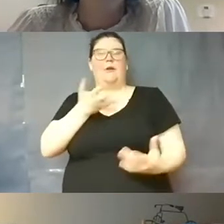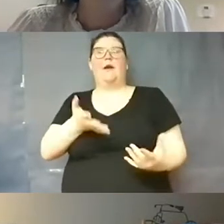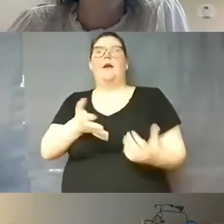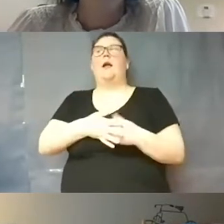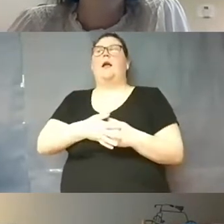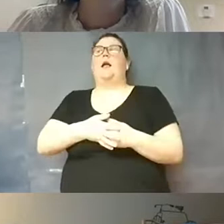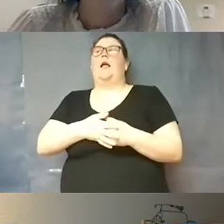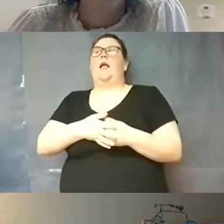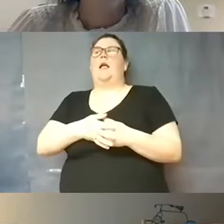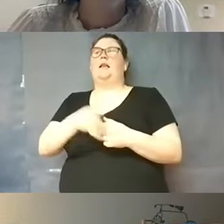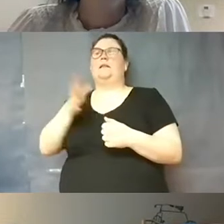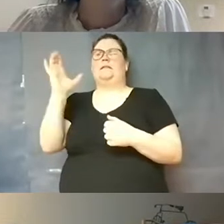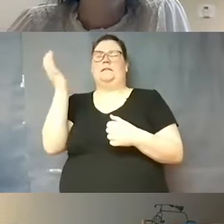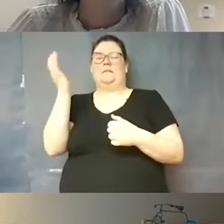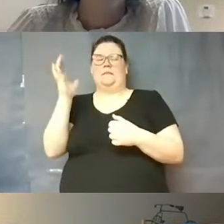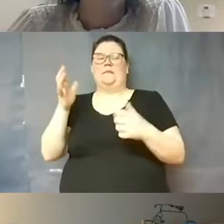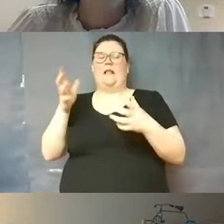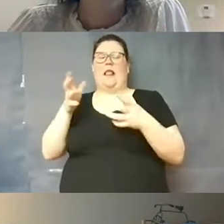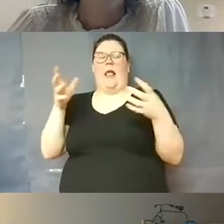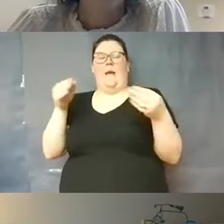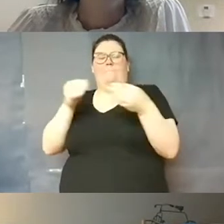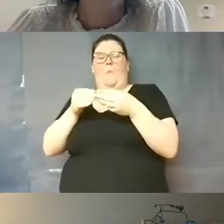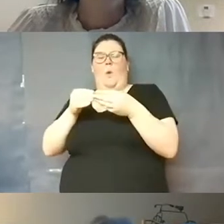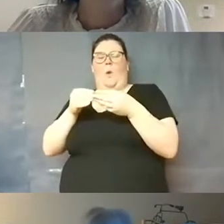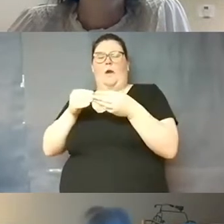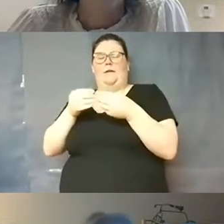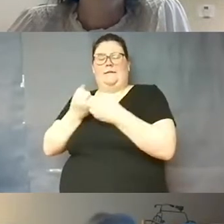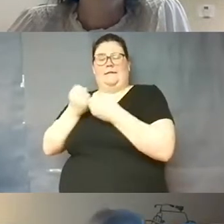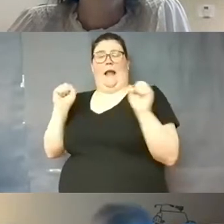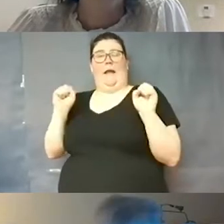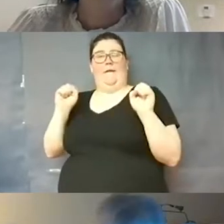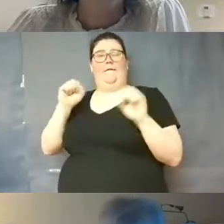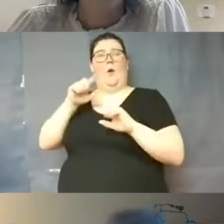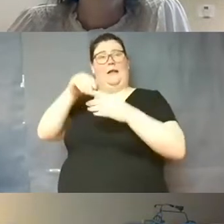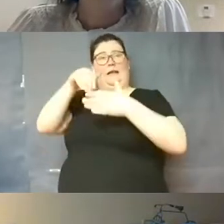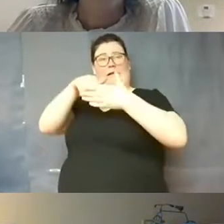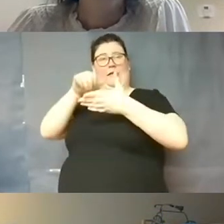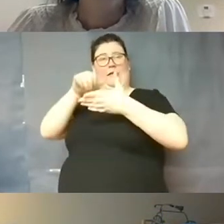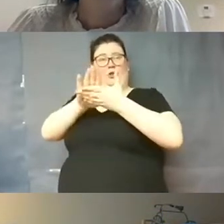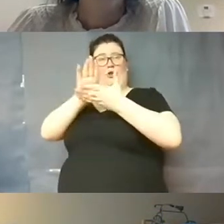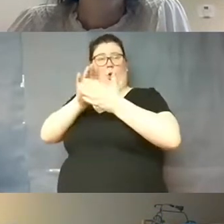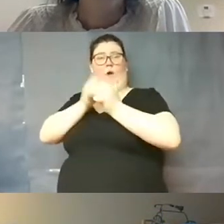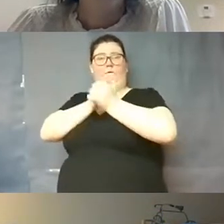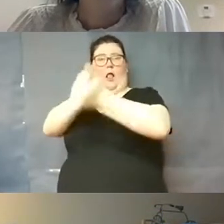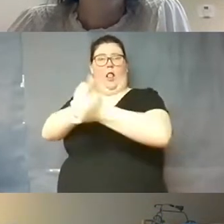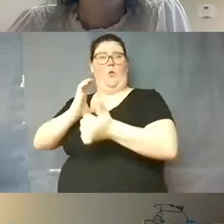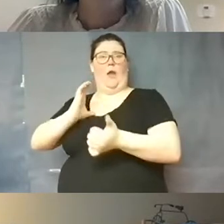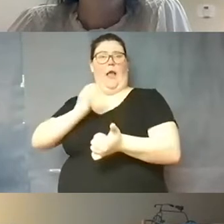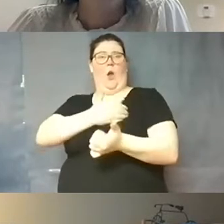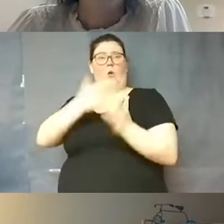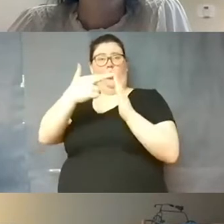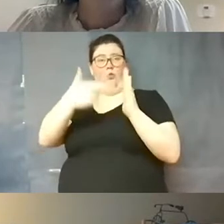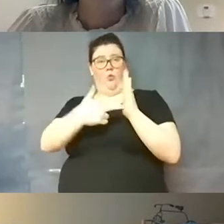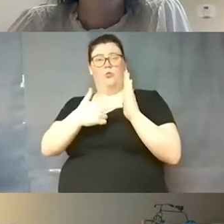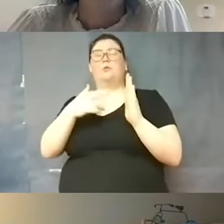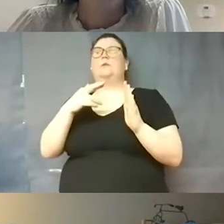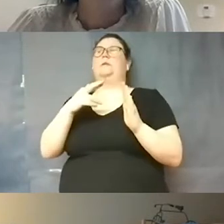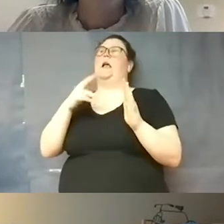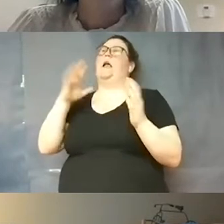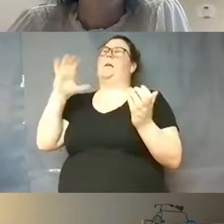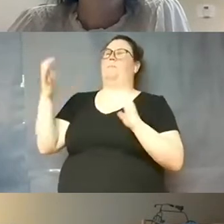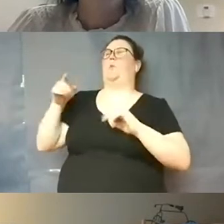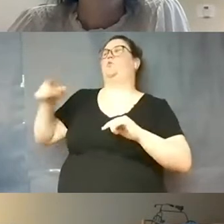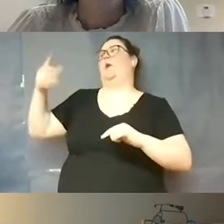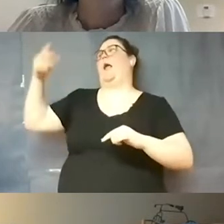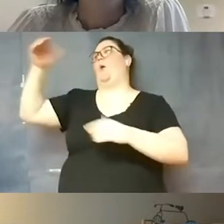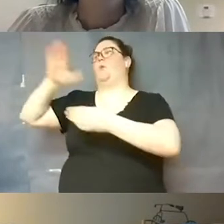it seems that you know there's a lot more that are safe when they're in school following our protocols than there are when they're out of school and